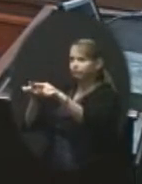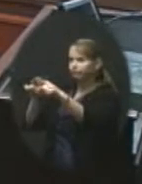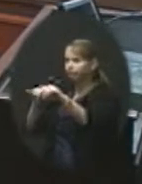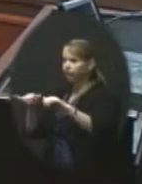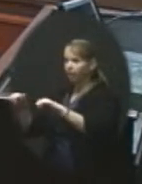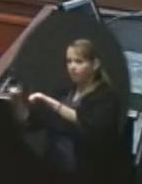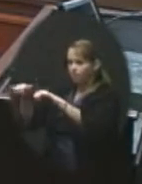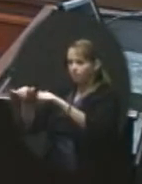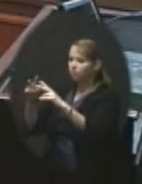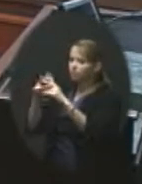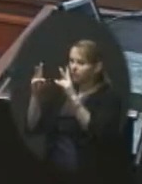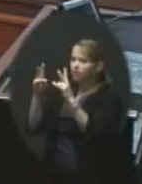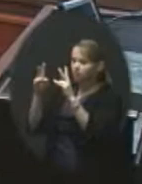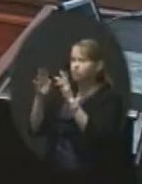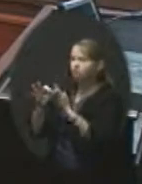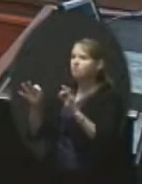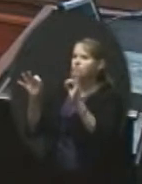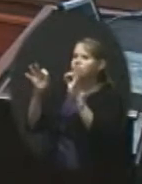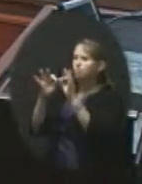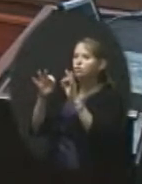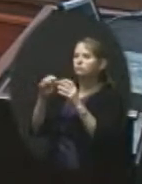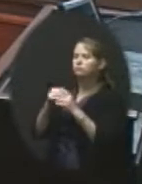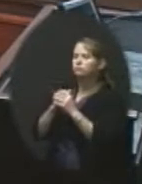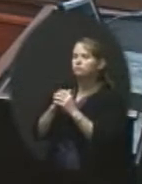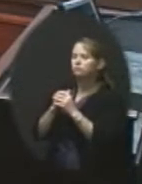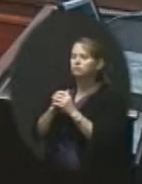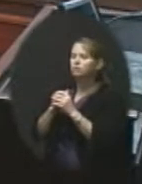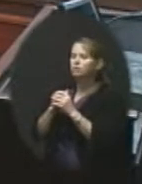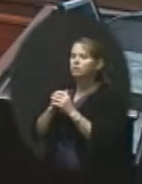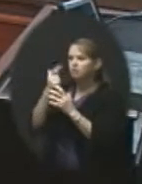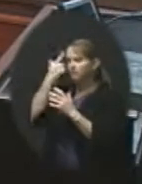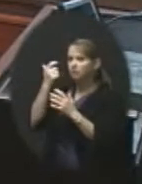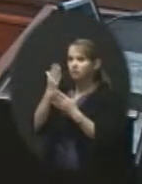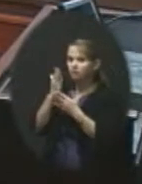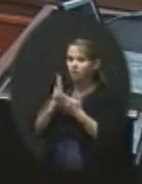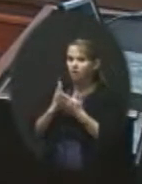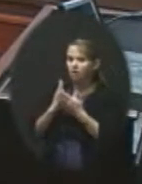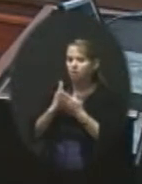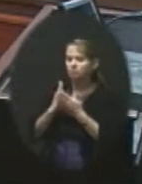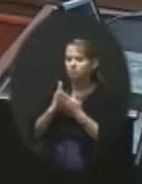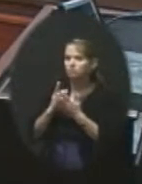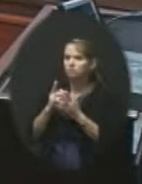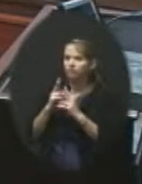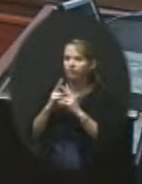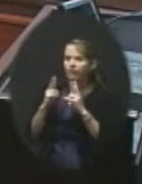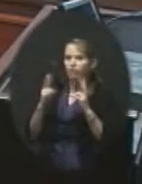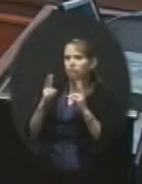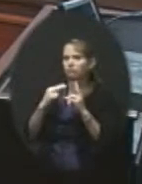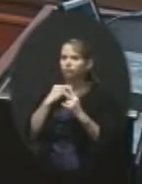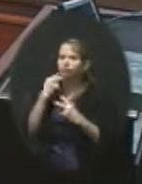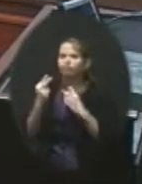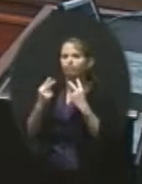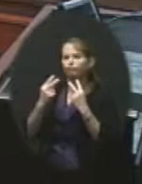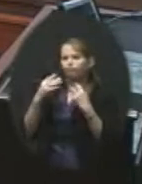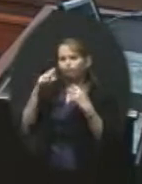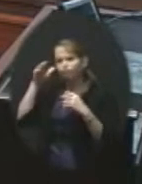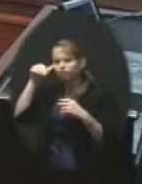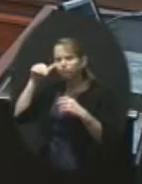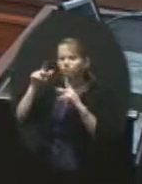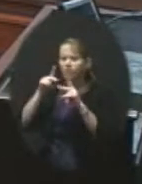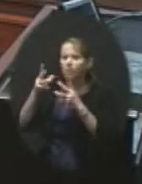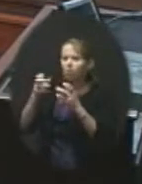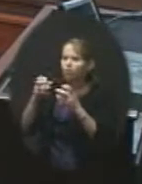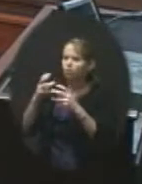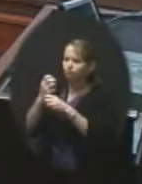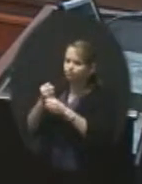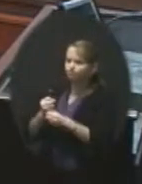again, there were some very strong, boisterous people that really wanted to tie things down. And what we wanted to make sure